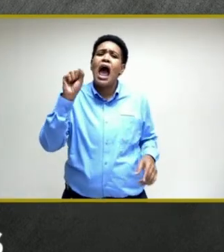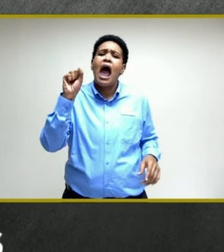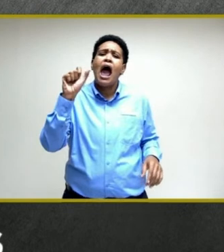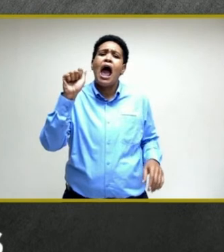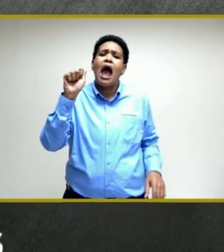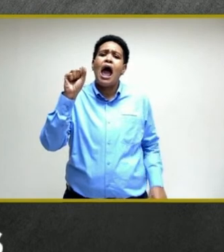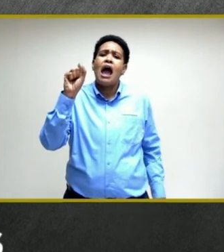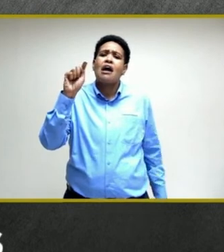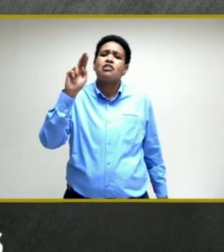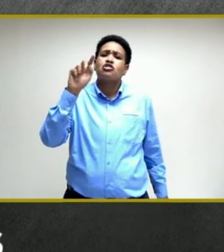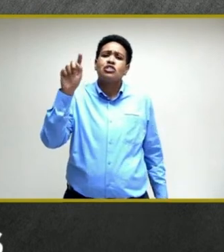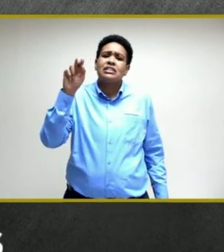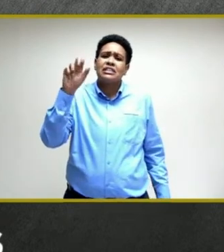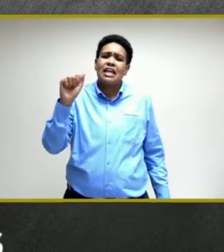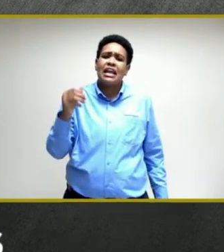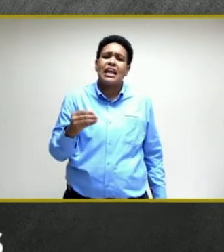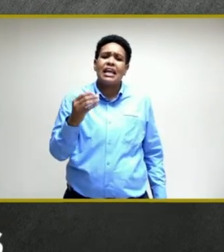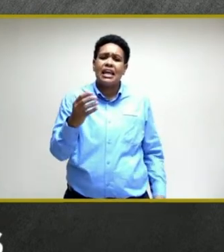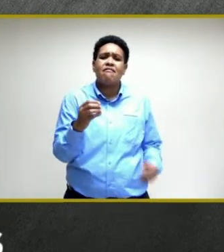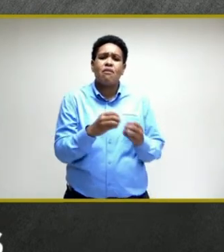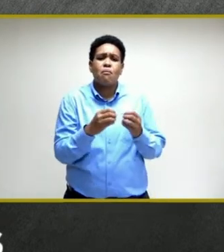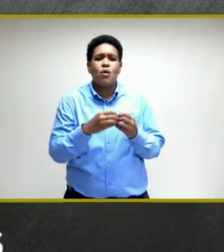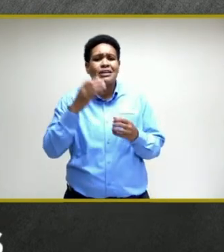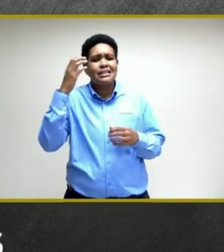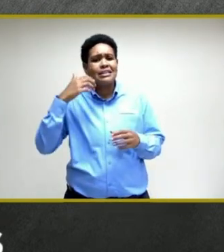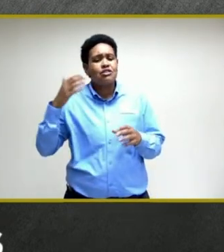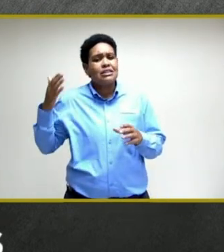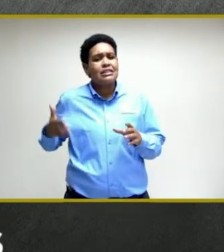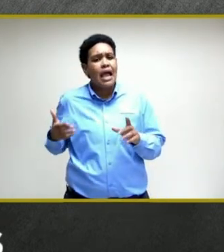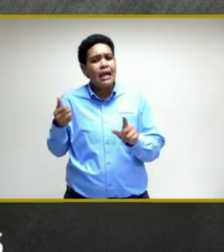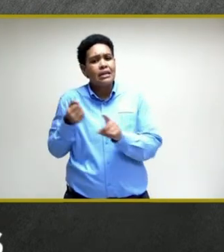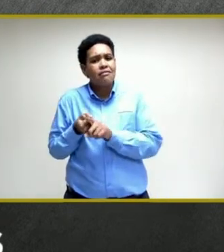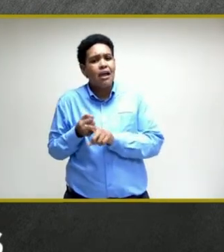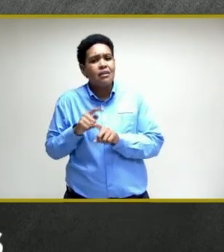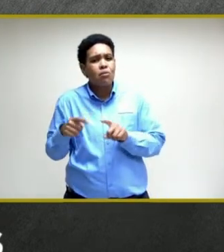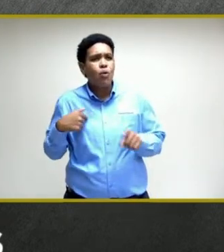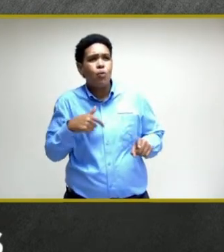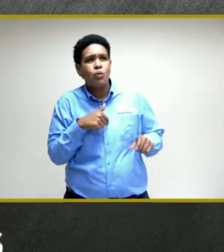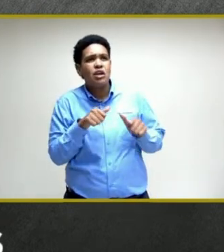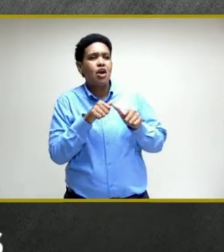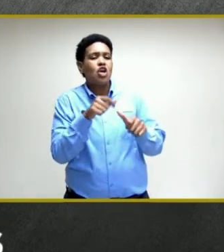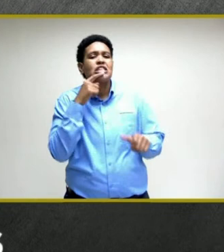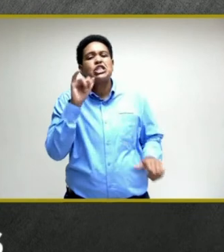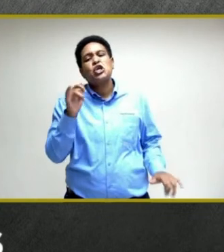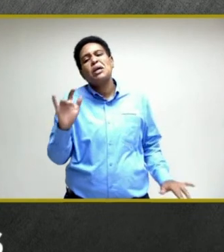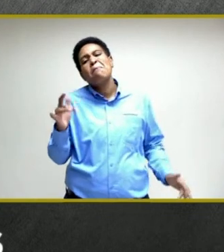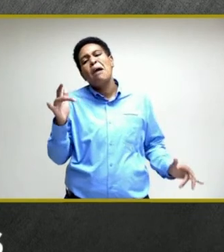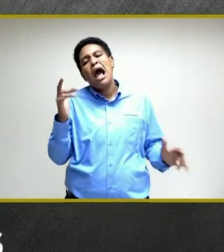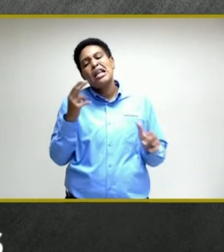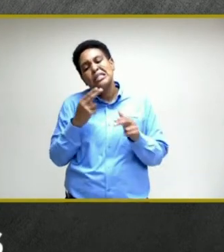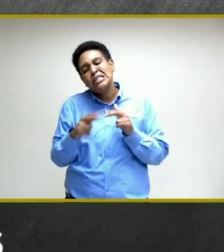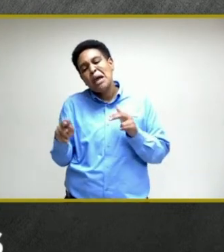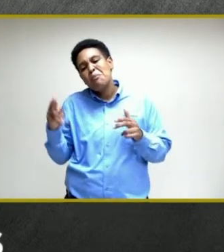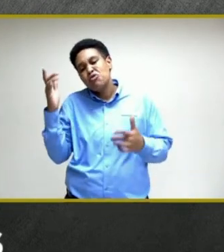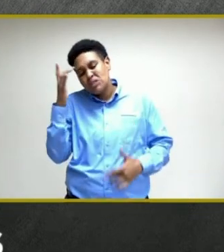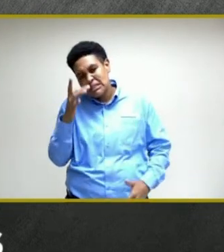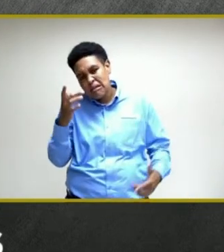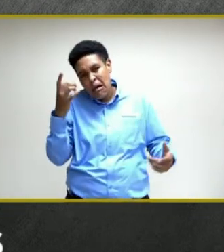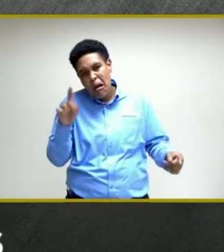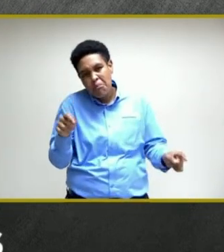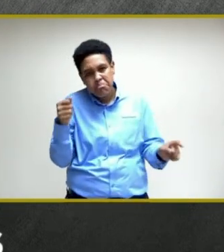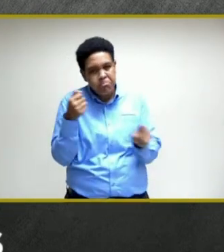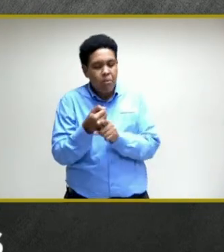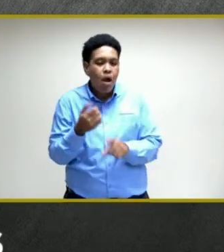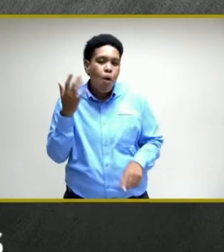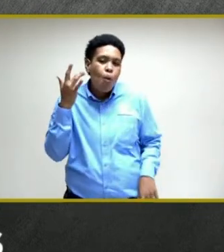very careful to give these more serious side effects, and yet we continue to see just the mild and temporary ones. Why is